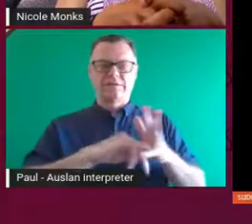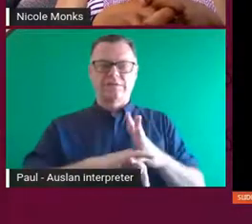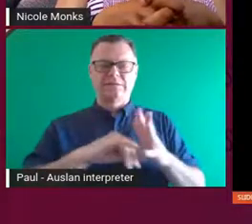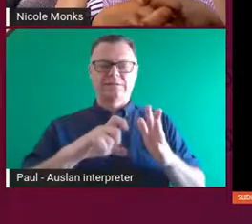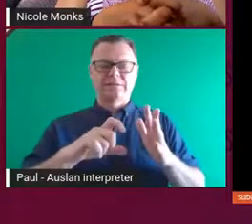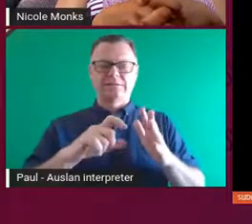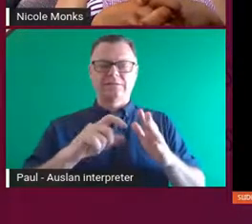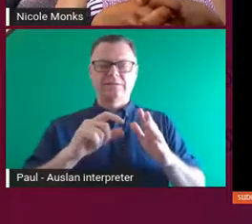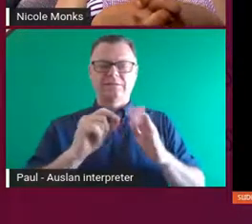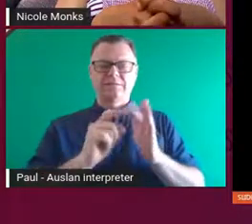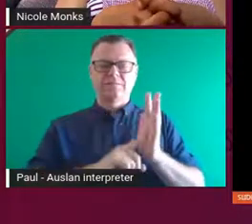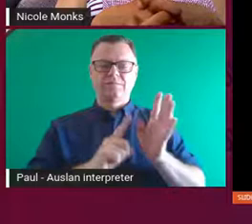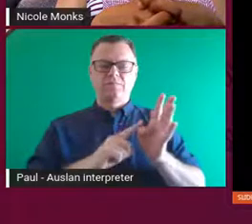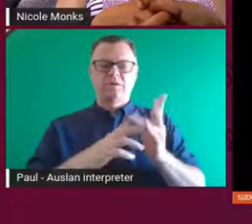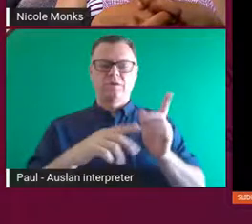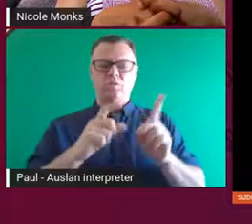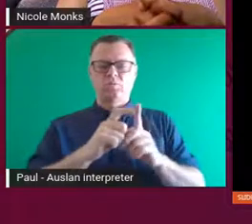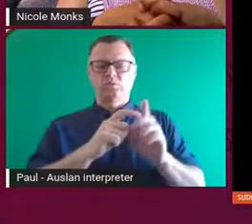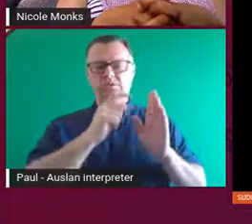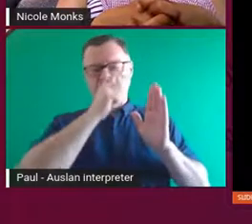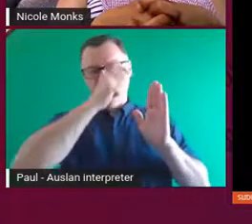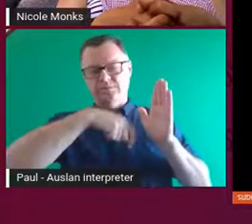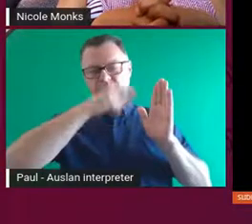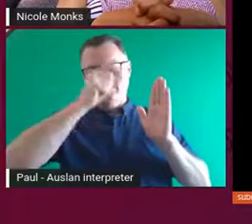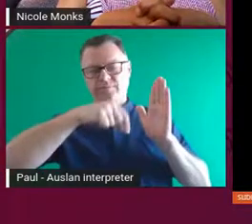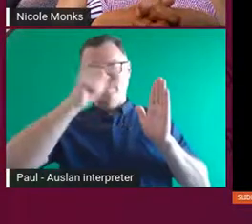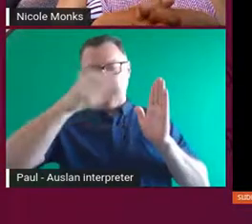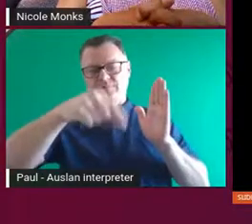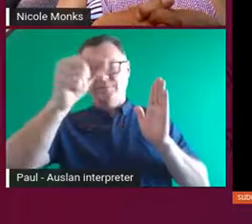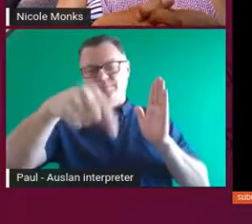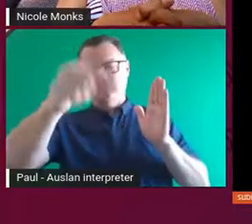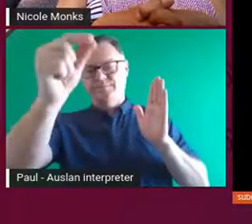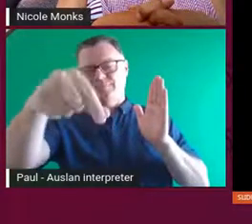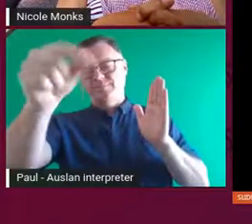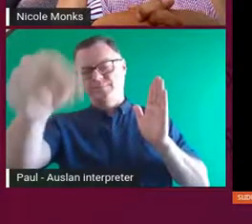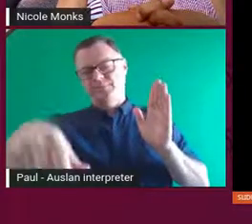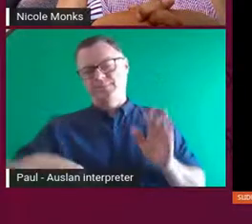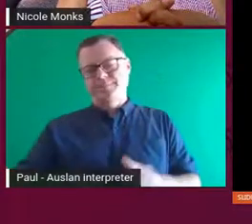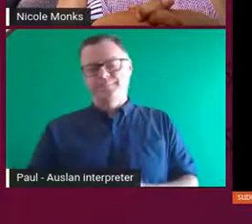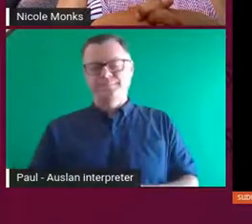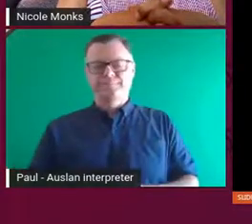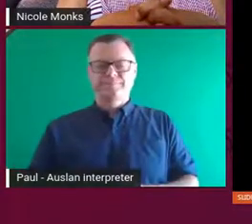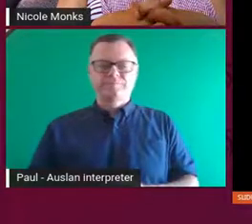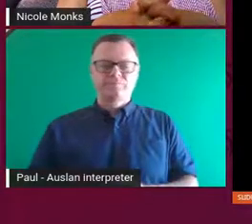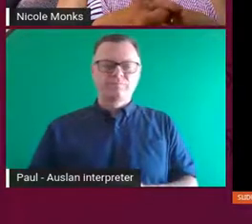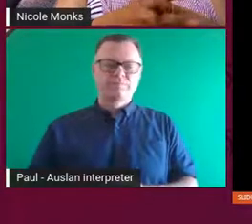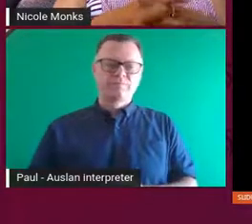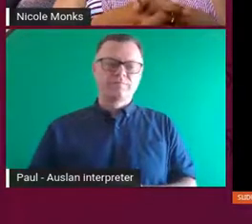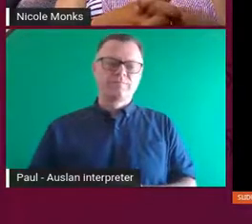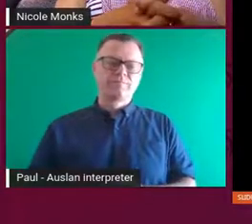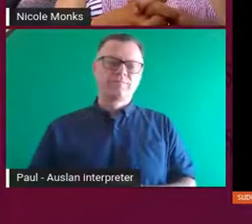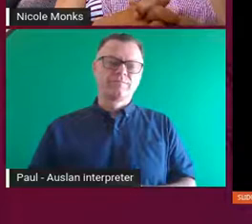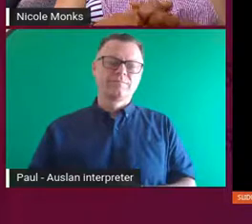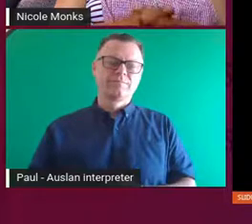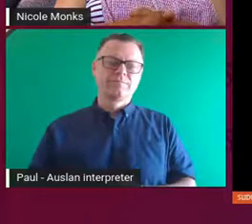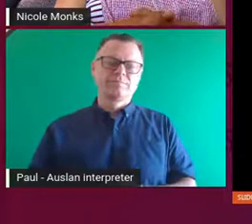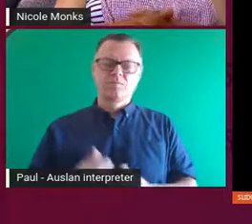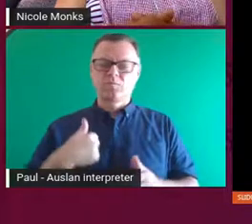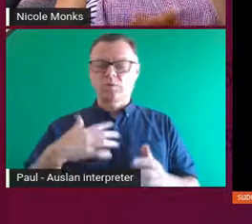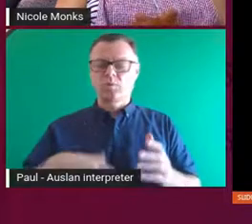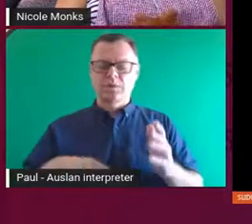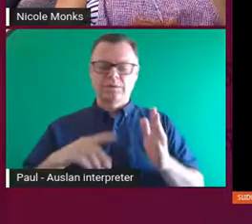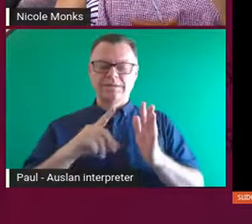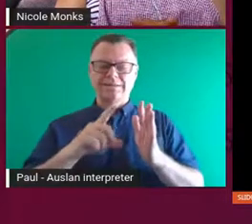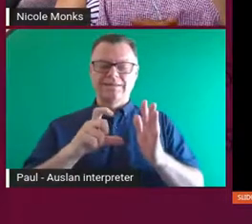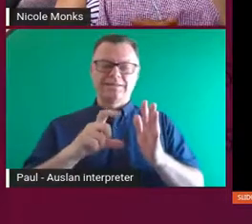So it was one of the main objectives of this piece was to remain as eco-friendly as we